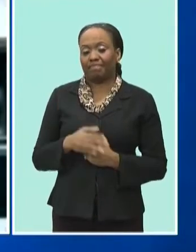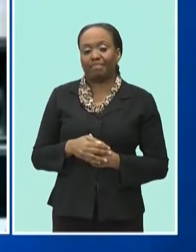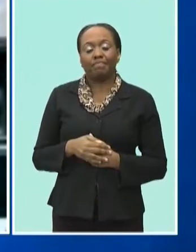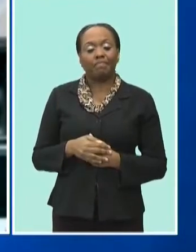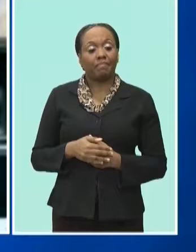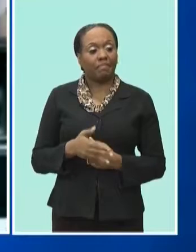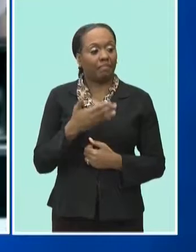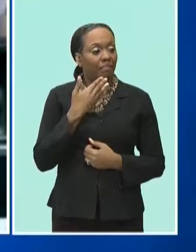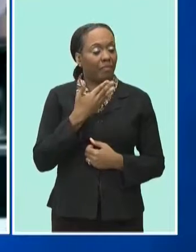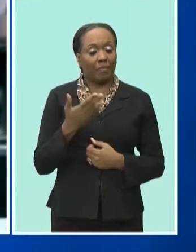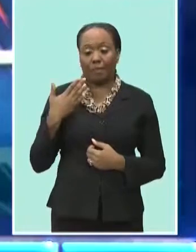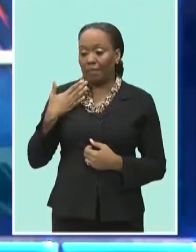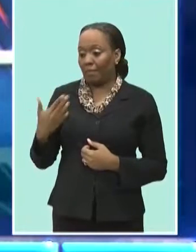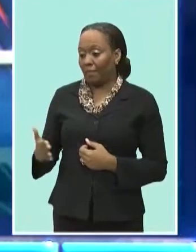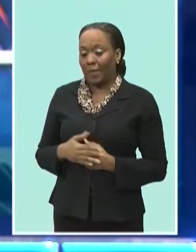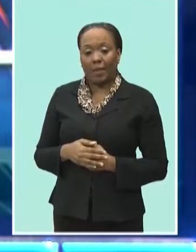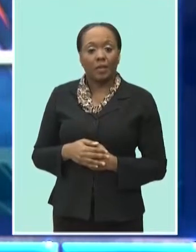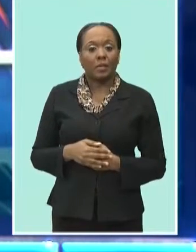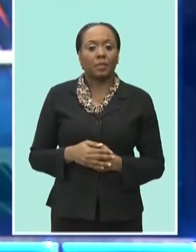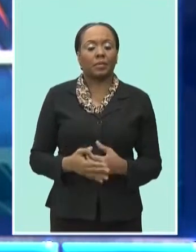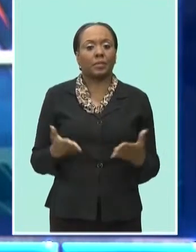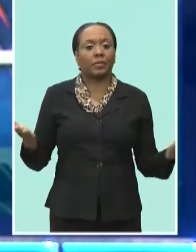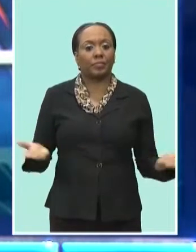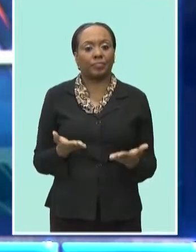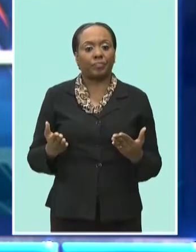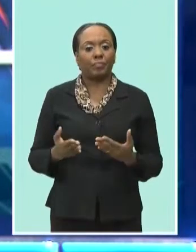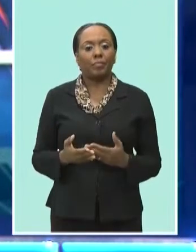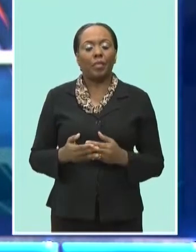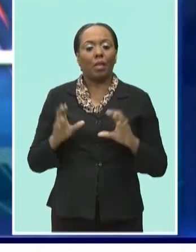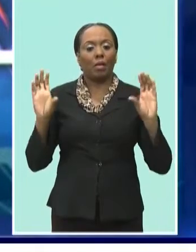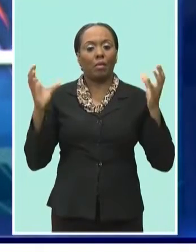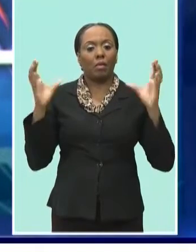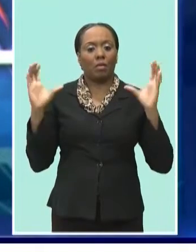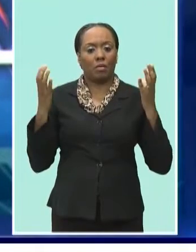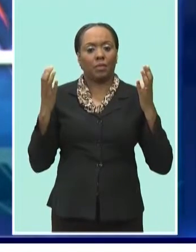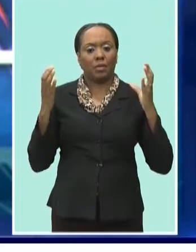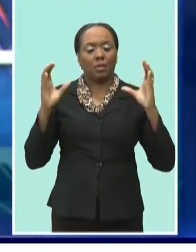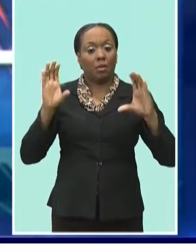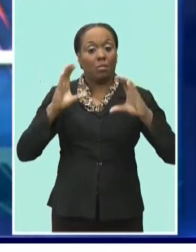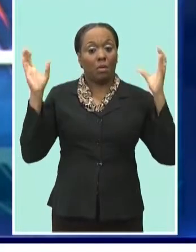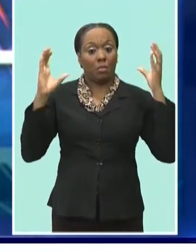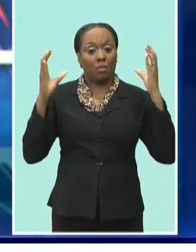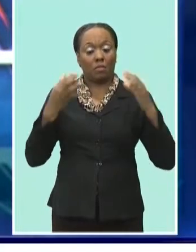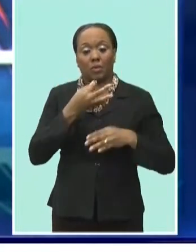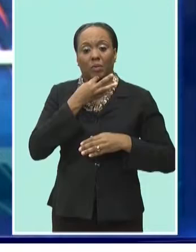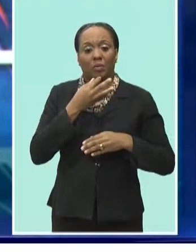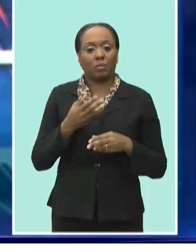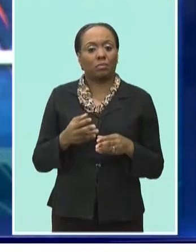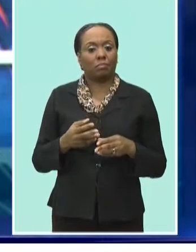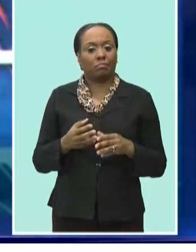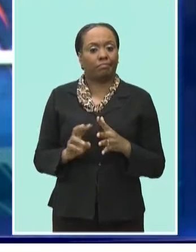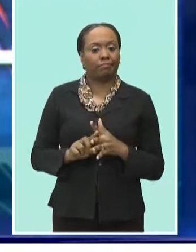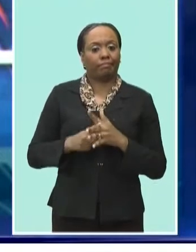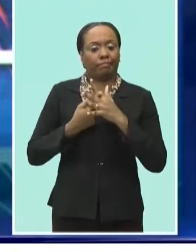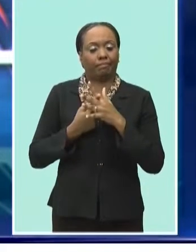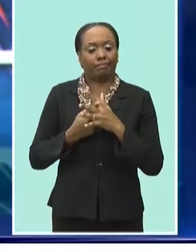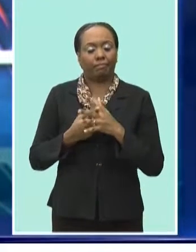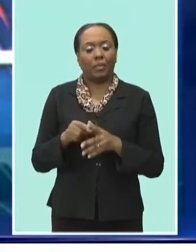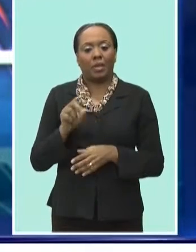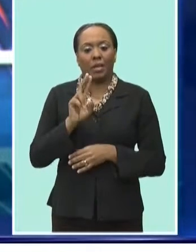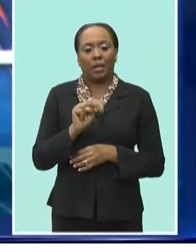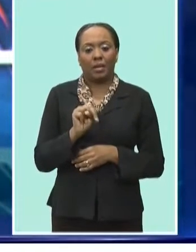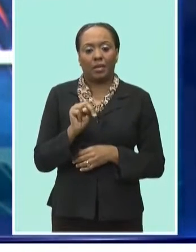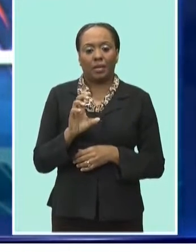Lisa. Thank you so much, Ryan. Well, back at home now. With the start of the 2019 cropover season just months away, the National